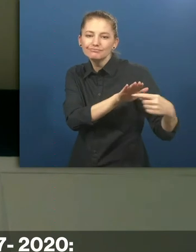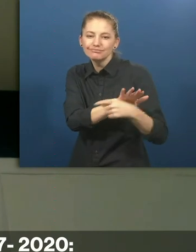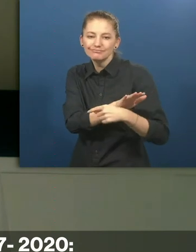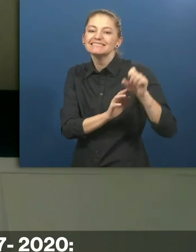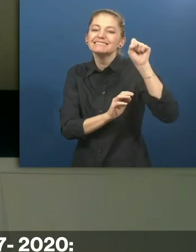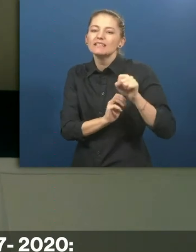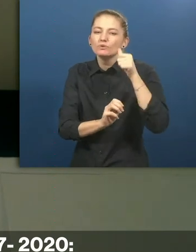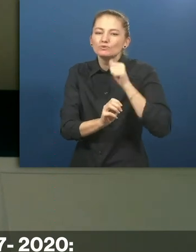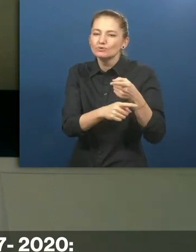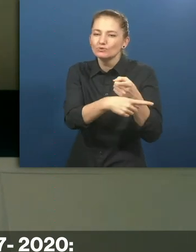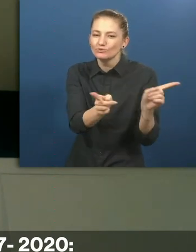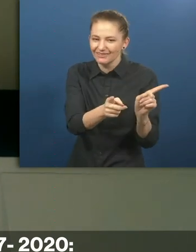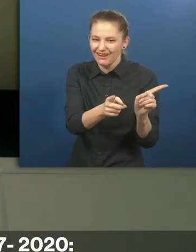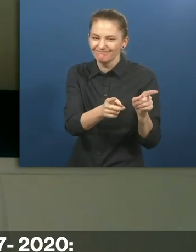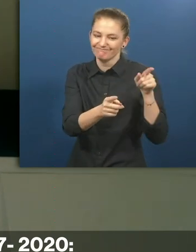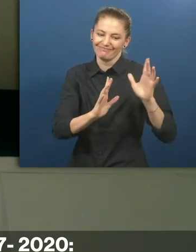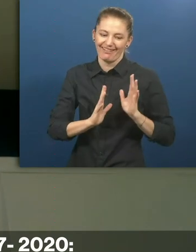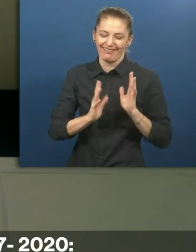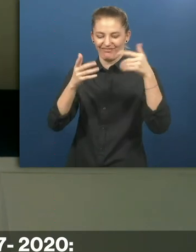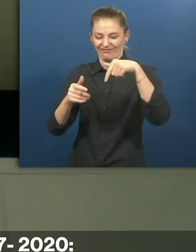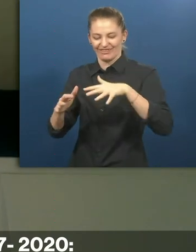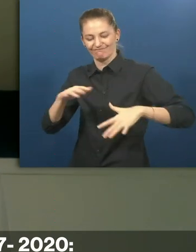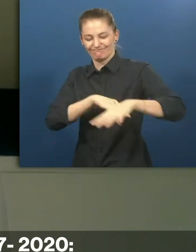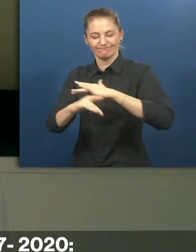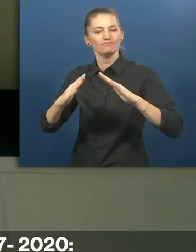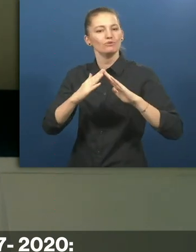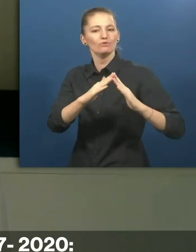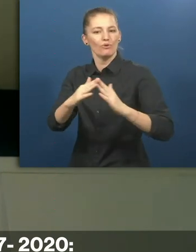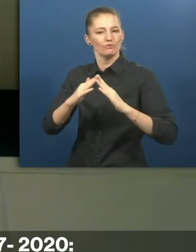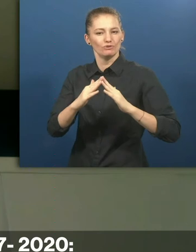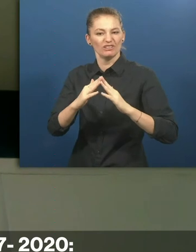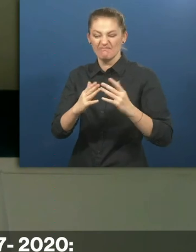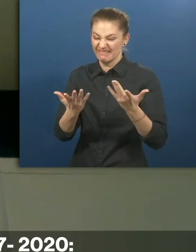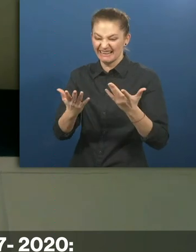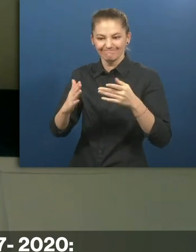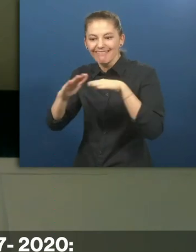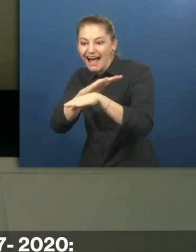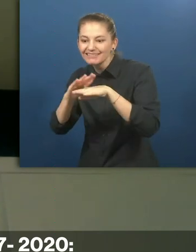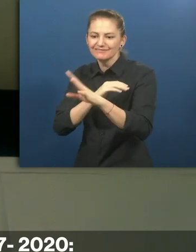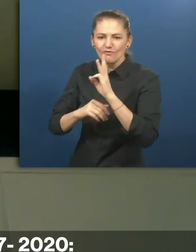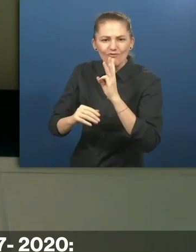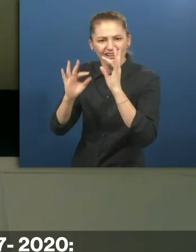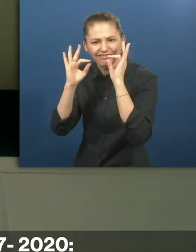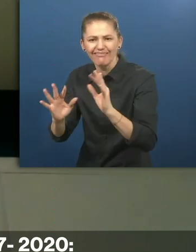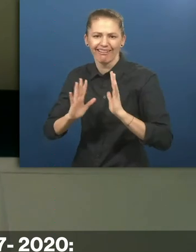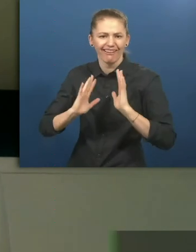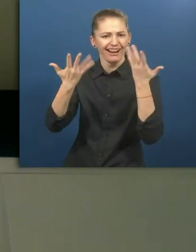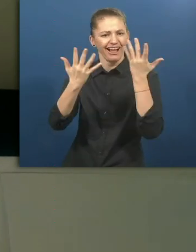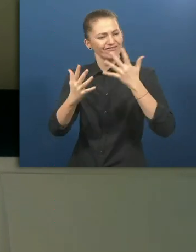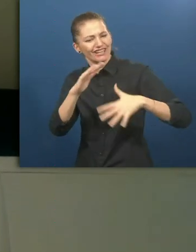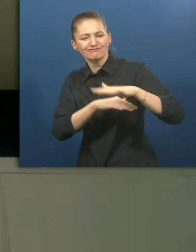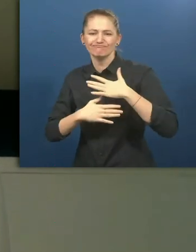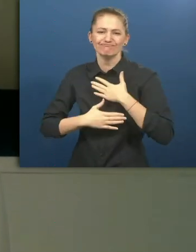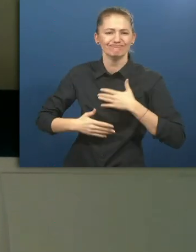refugees are living in communities but lack the water and livelihoods opportunities to really